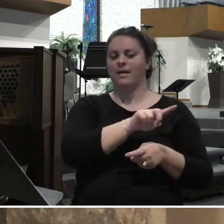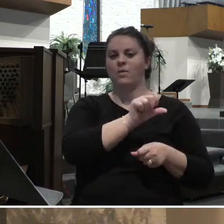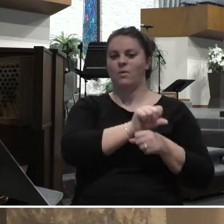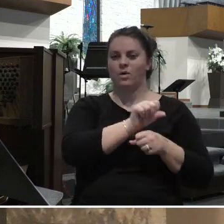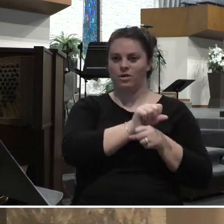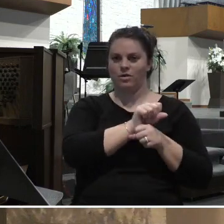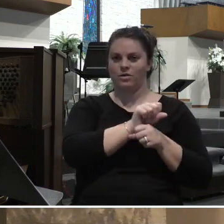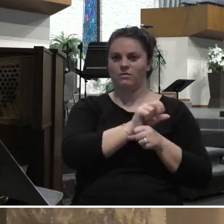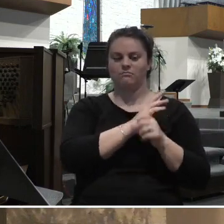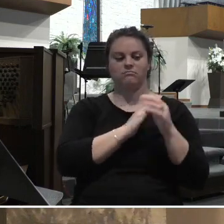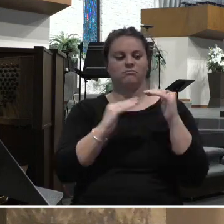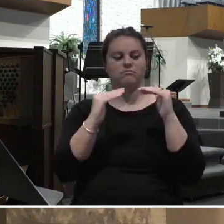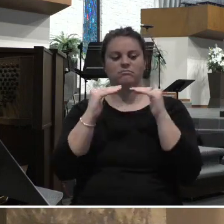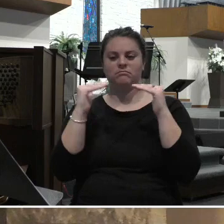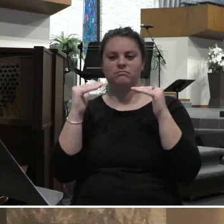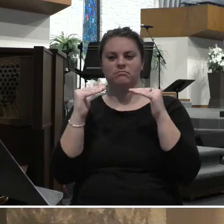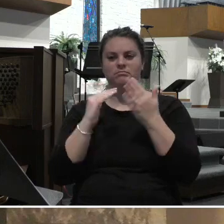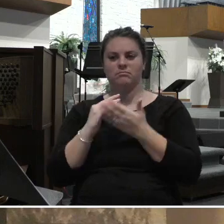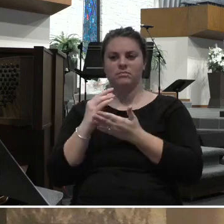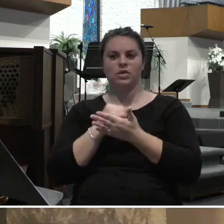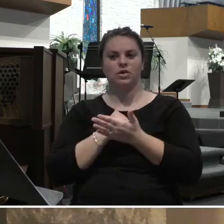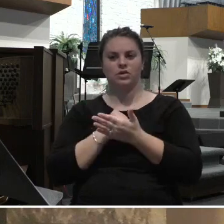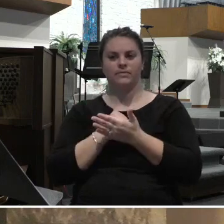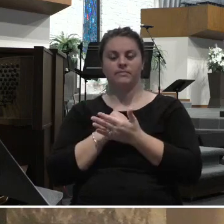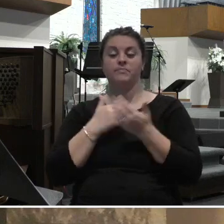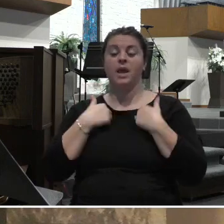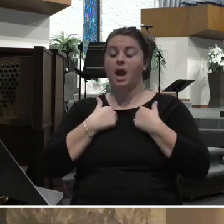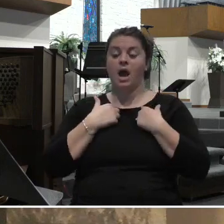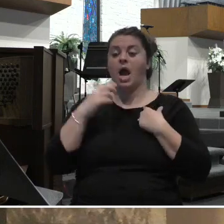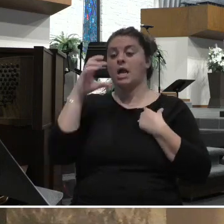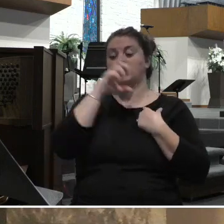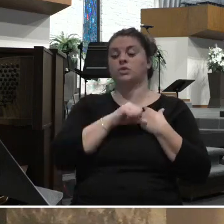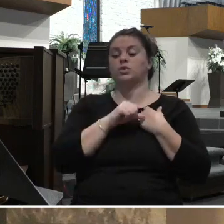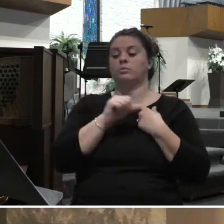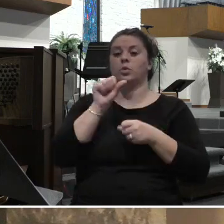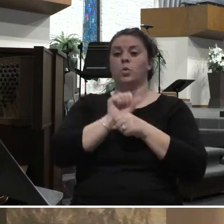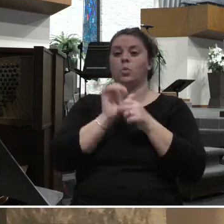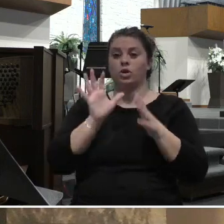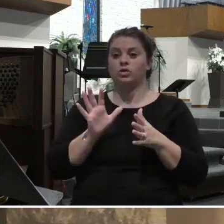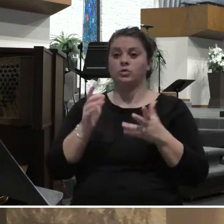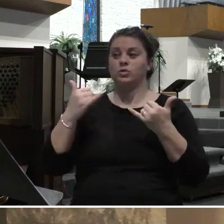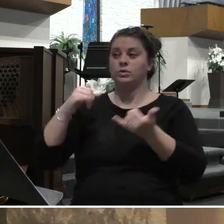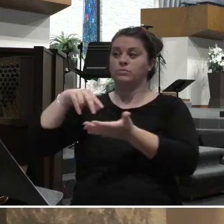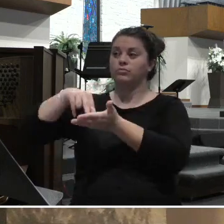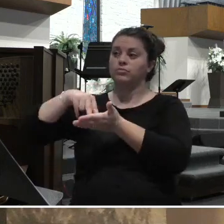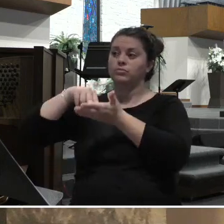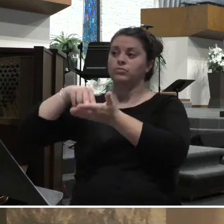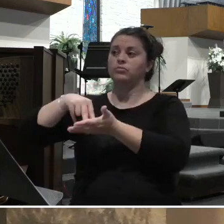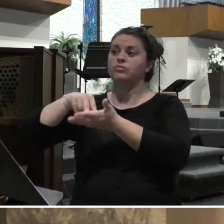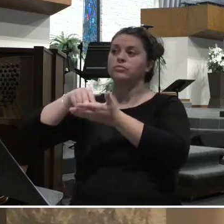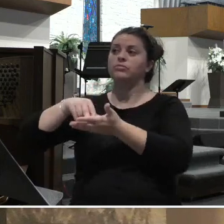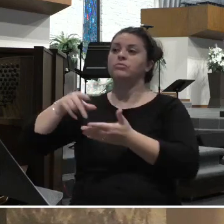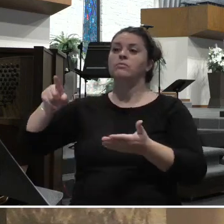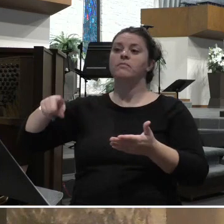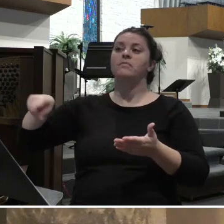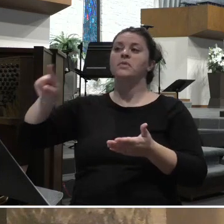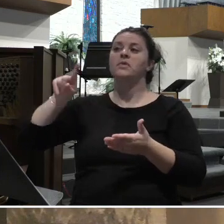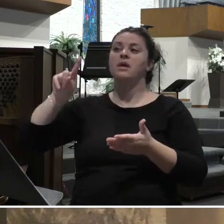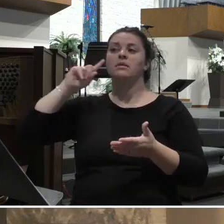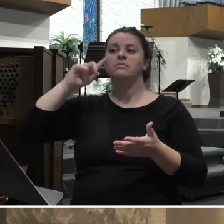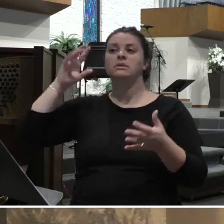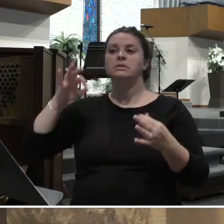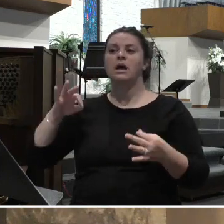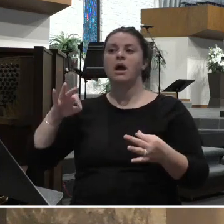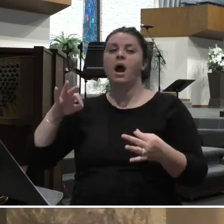I assumed that the workers who were still in the marketplace, they somehow chose not